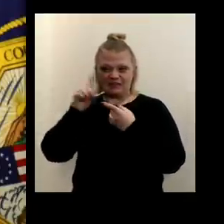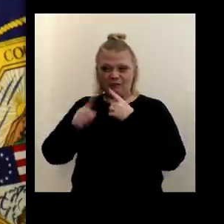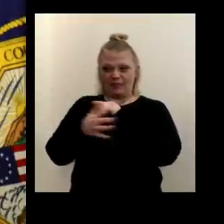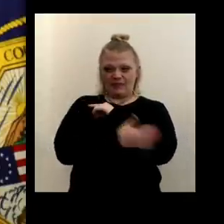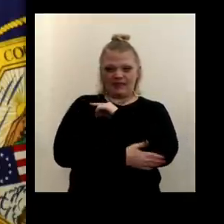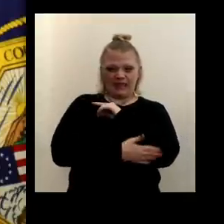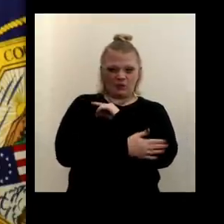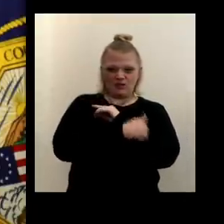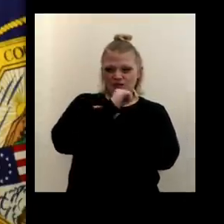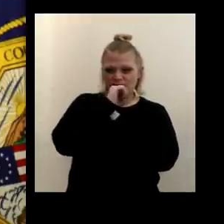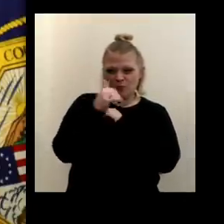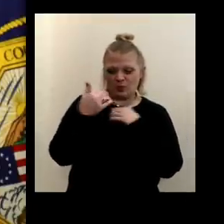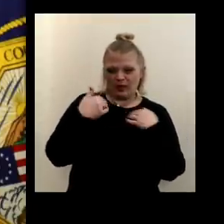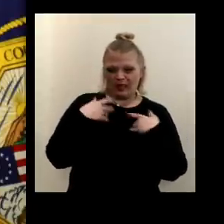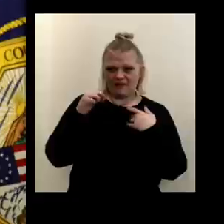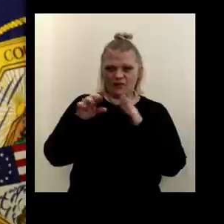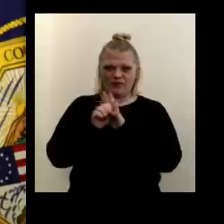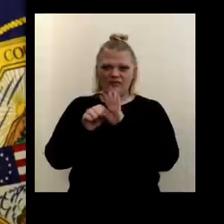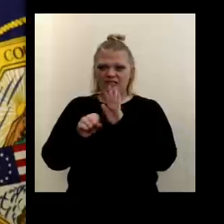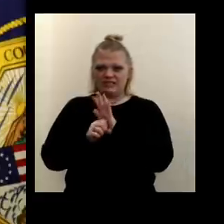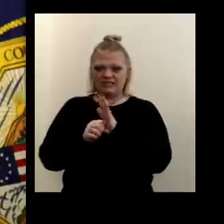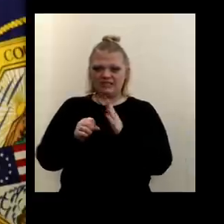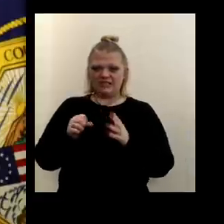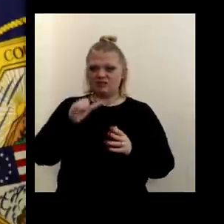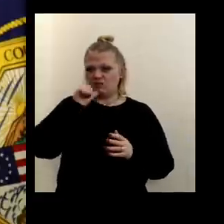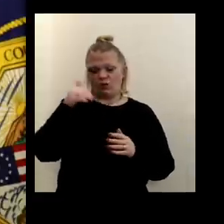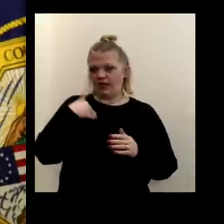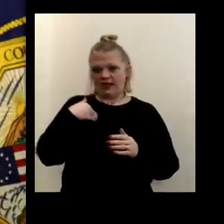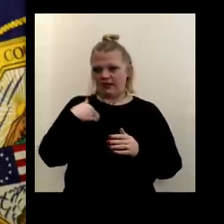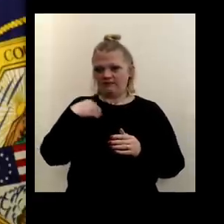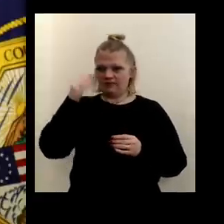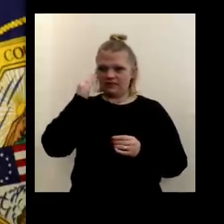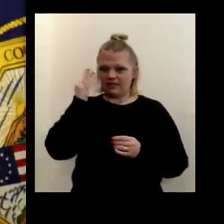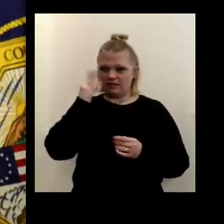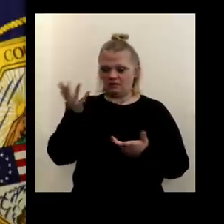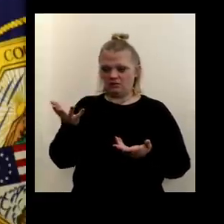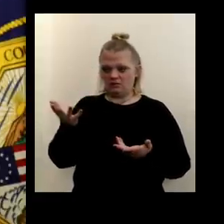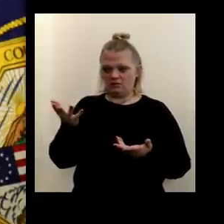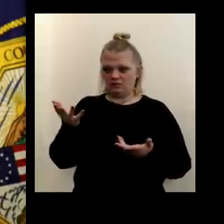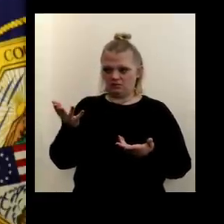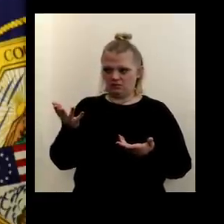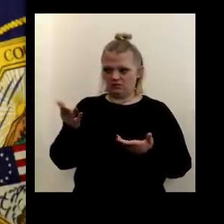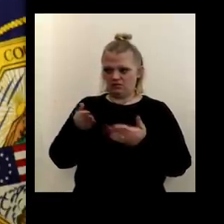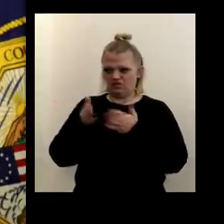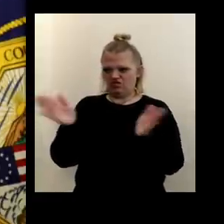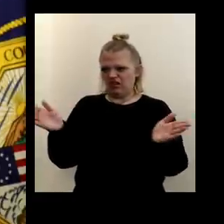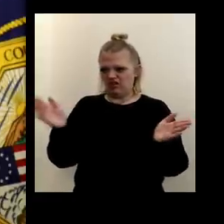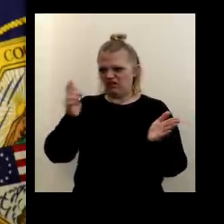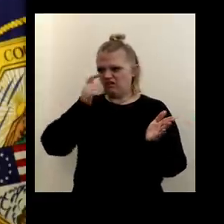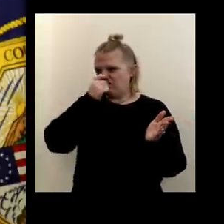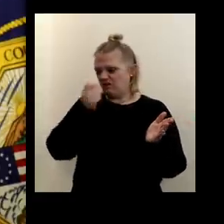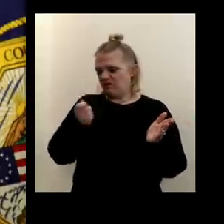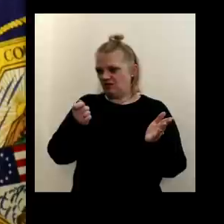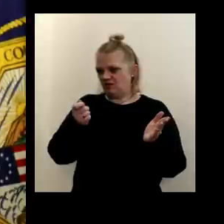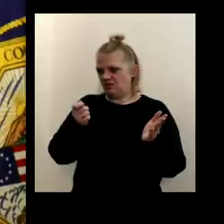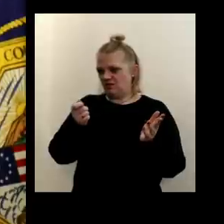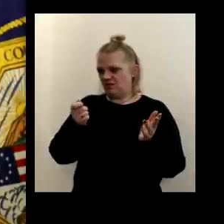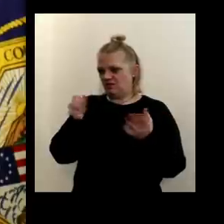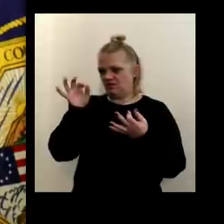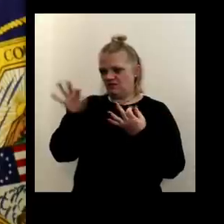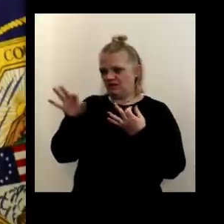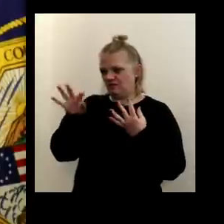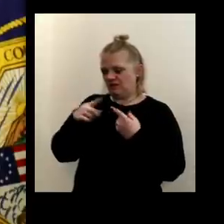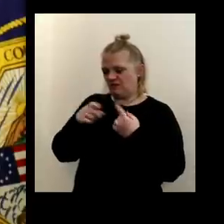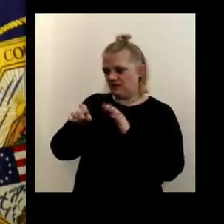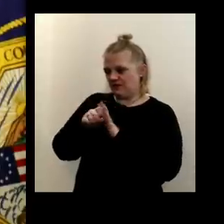haven't, or do the states not even have, uh, this data? Um, and I, in general, I'm just interested in what sort of feedback you've gotten